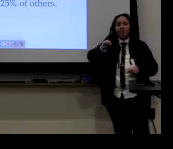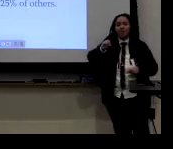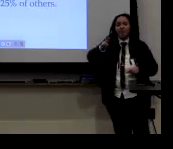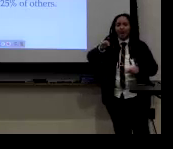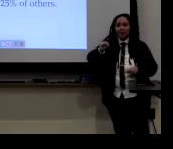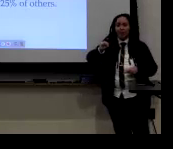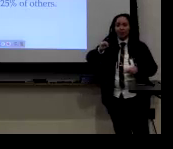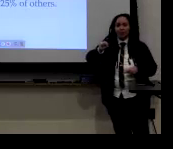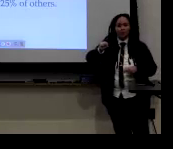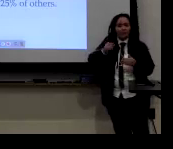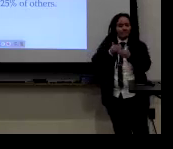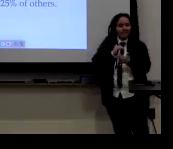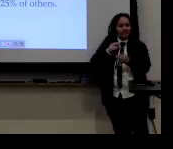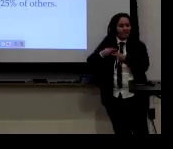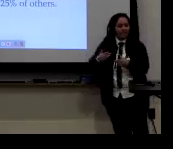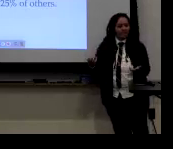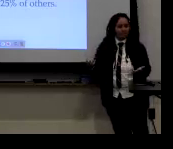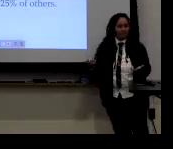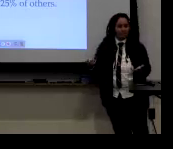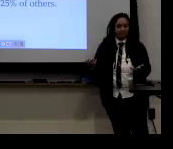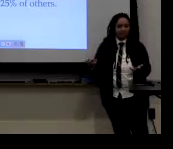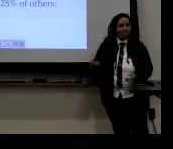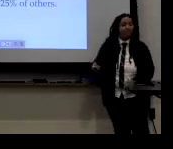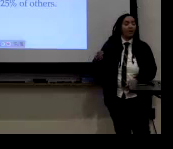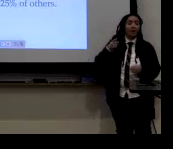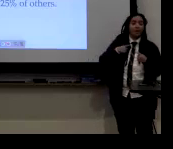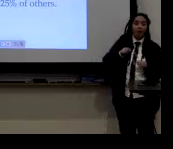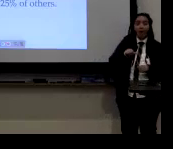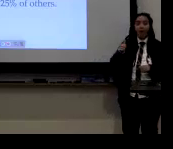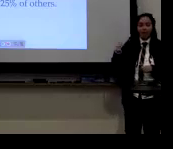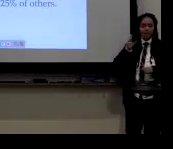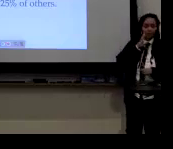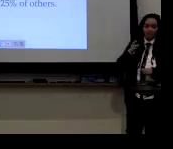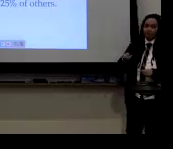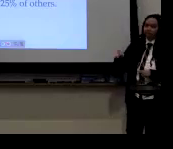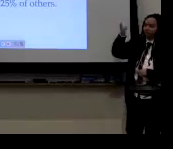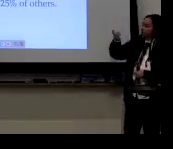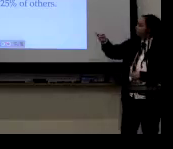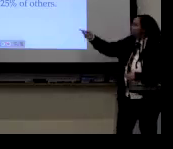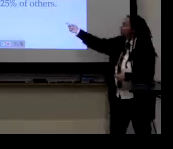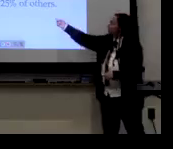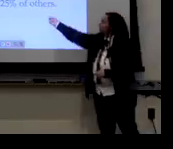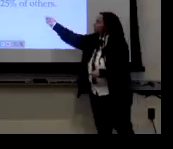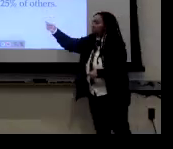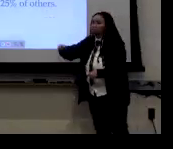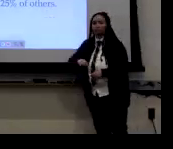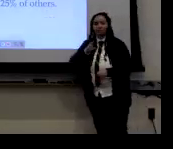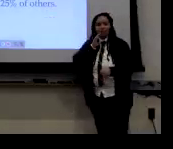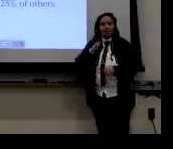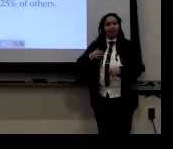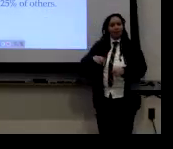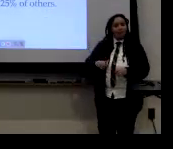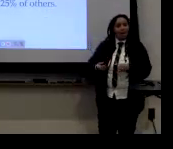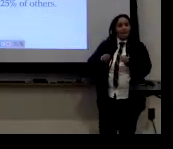they tend to use the pronoun. Before the name, and then you can see that